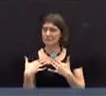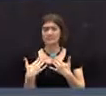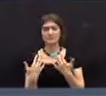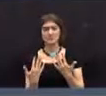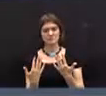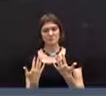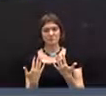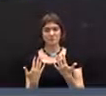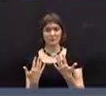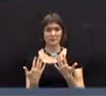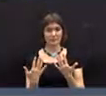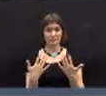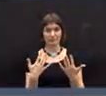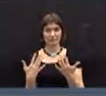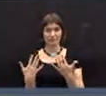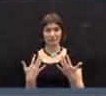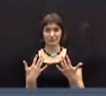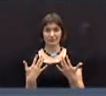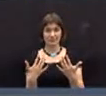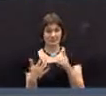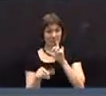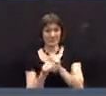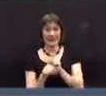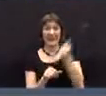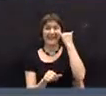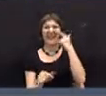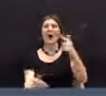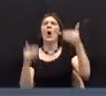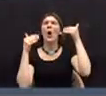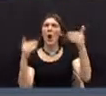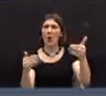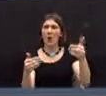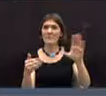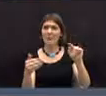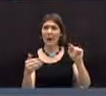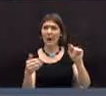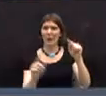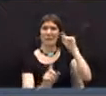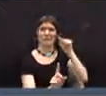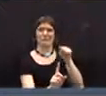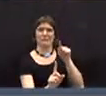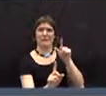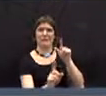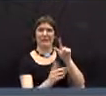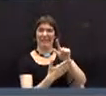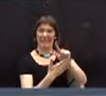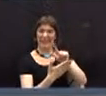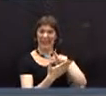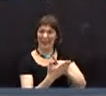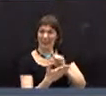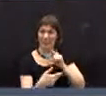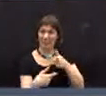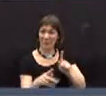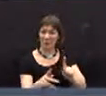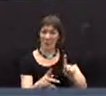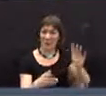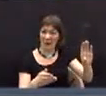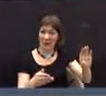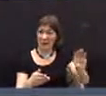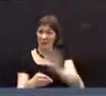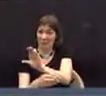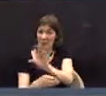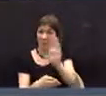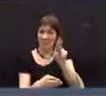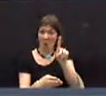we could legally, even if I said, fine, let's do it, whether we could legally do that. And for that